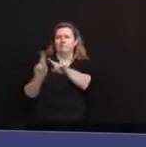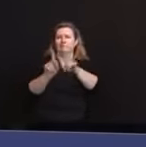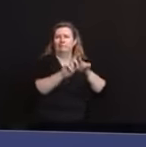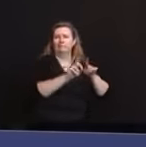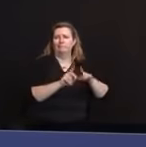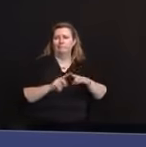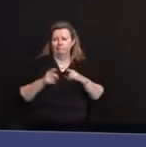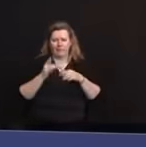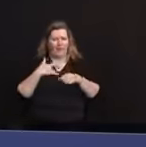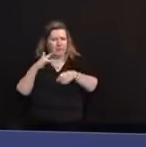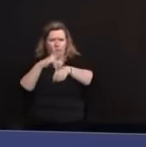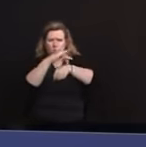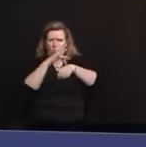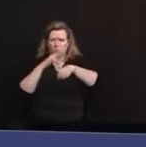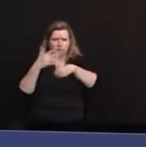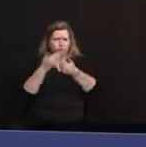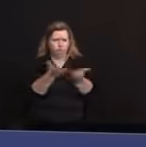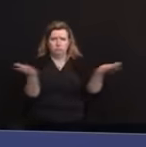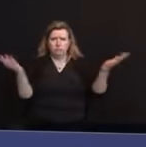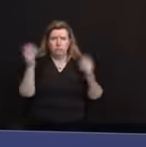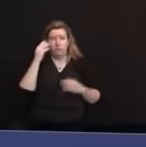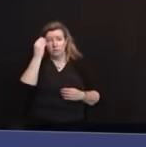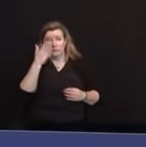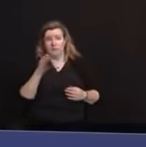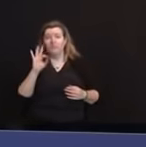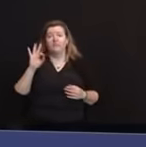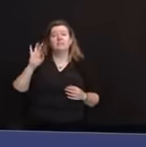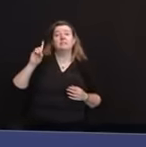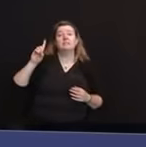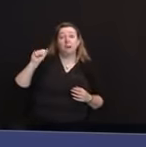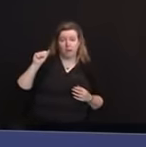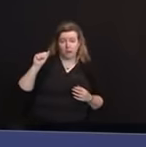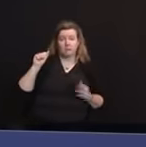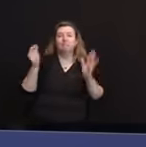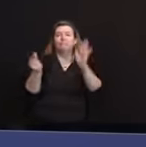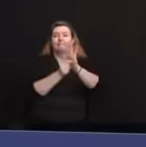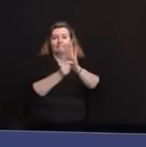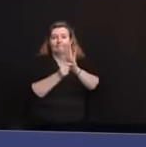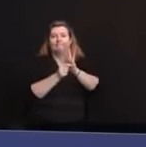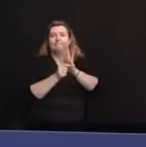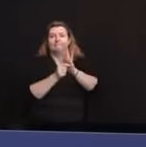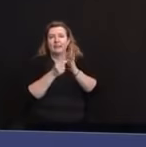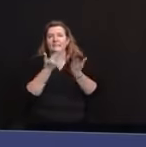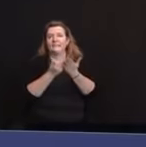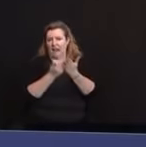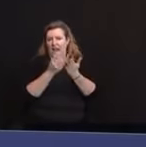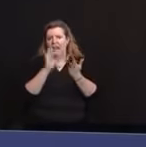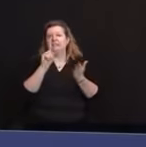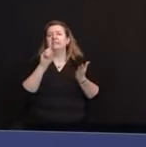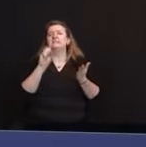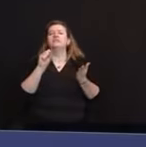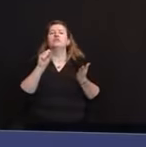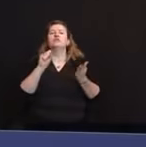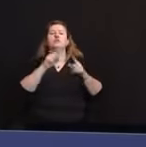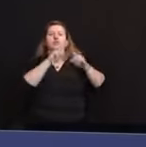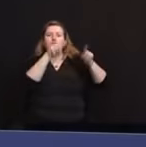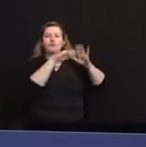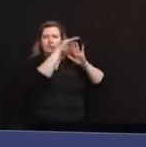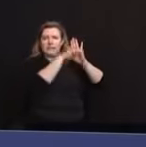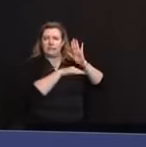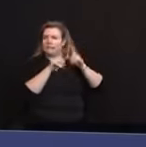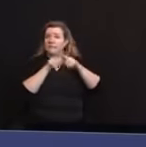the FDA has published translated fact sheets for both the Pfizer and the Moderna COVID-19